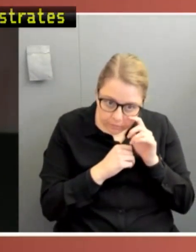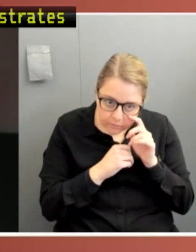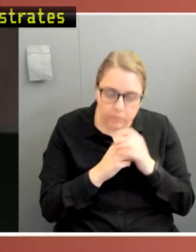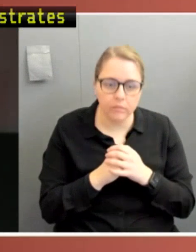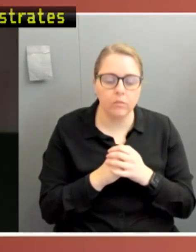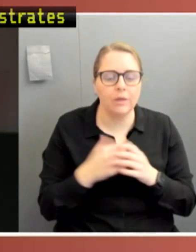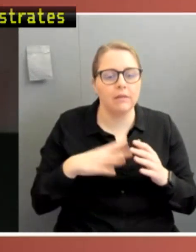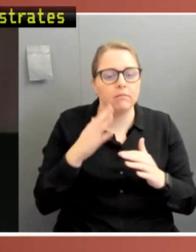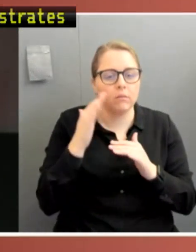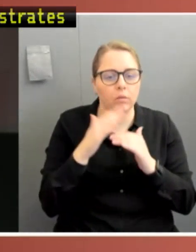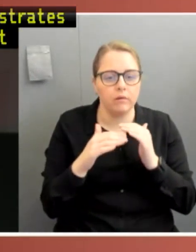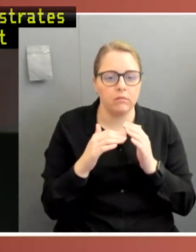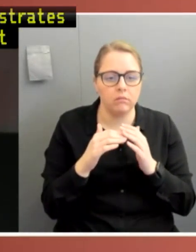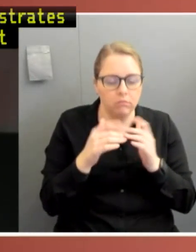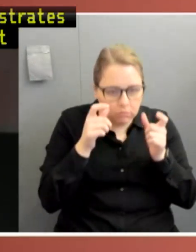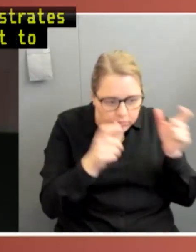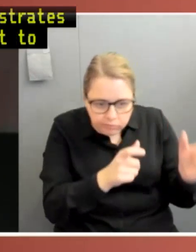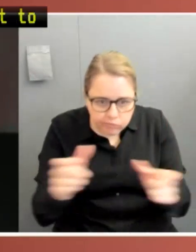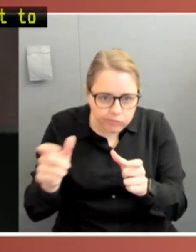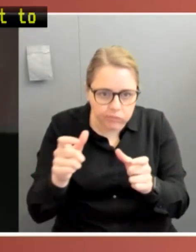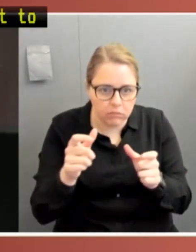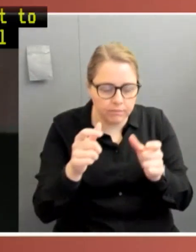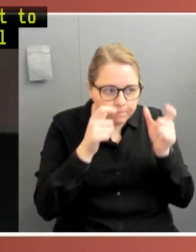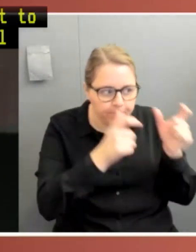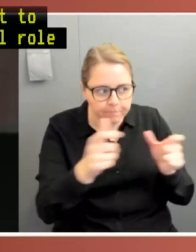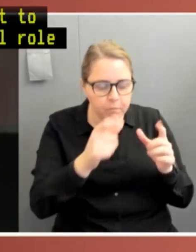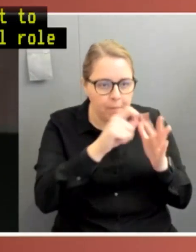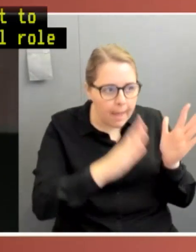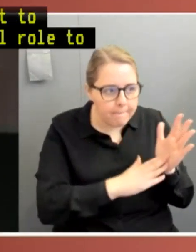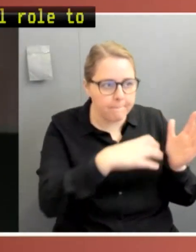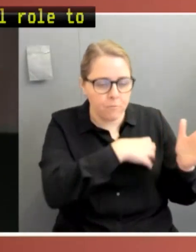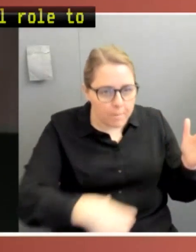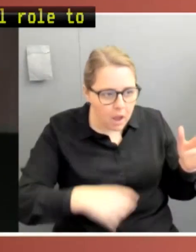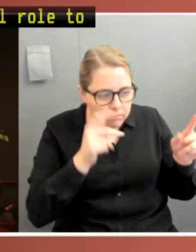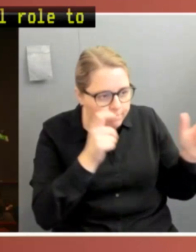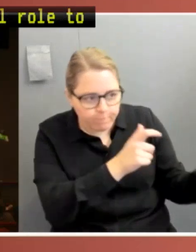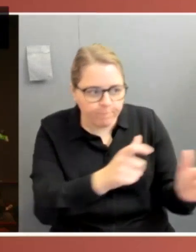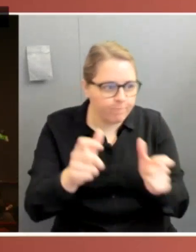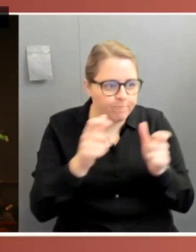to scrutinise and monitor the Executive, we would argue. I'm going to hand back over to George now to sum up.